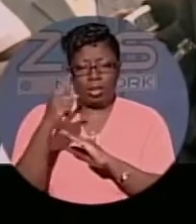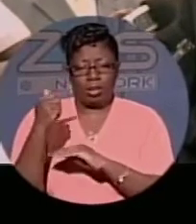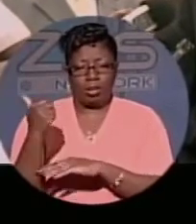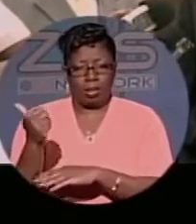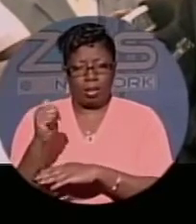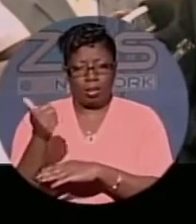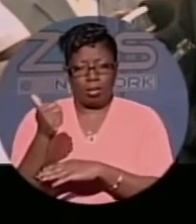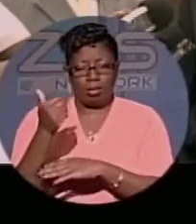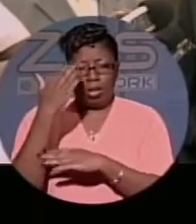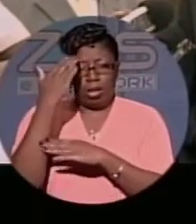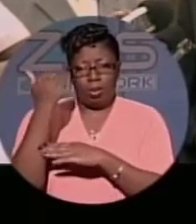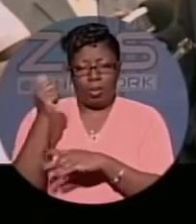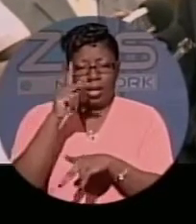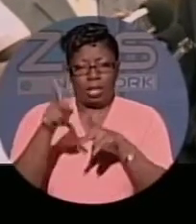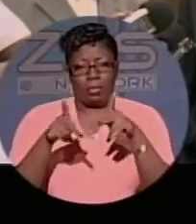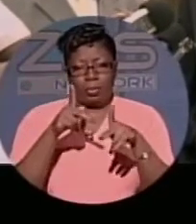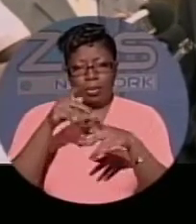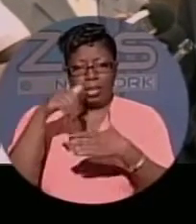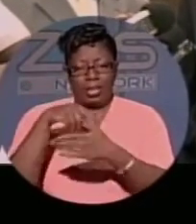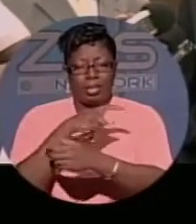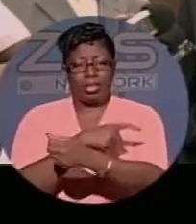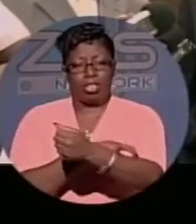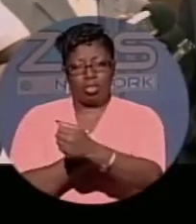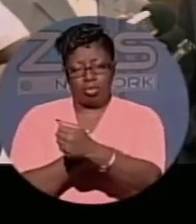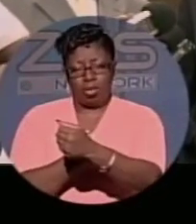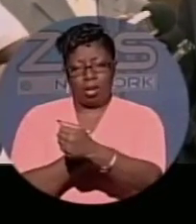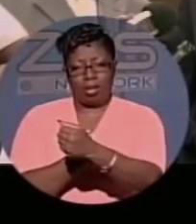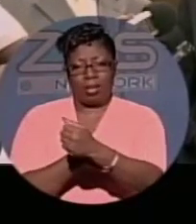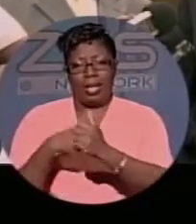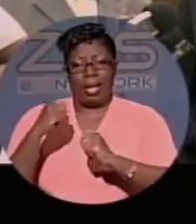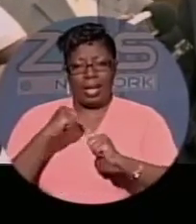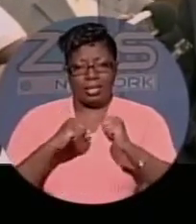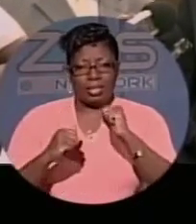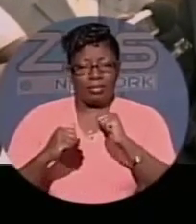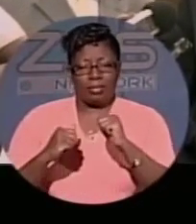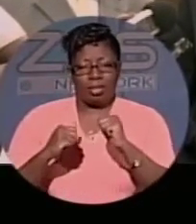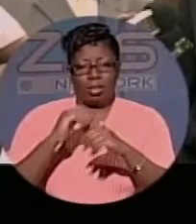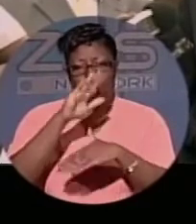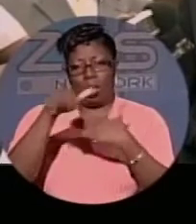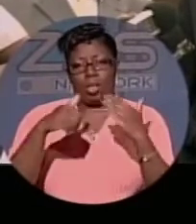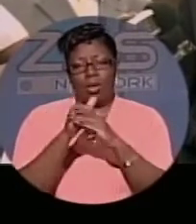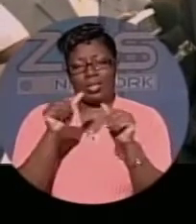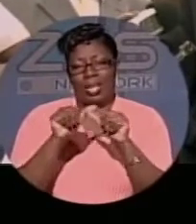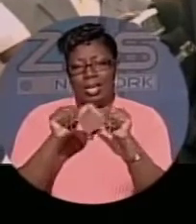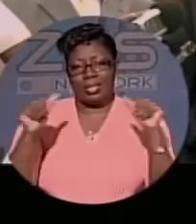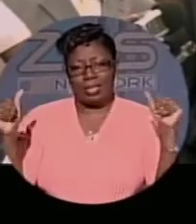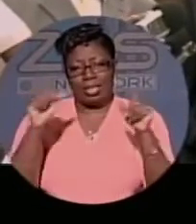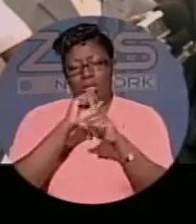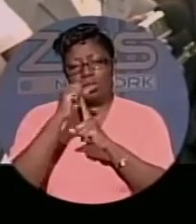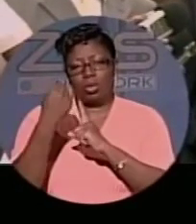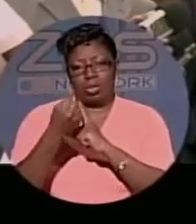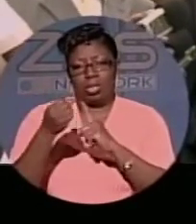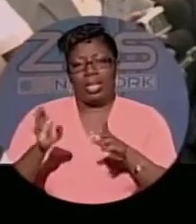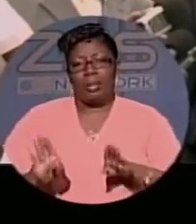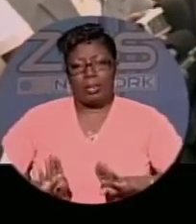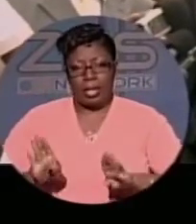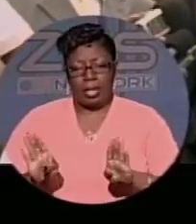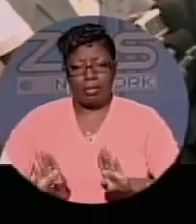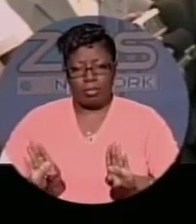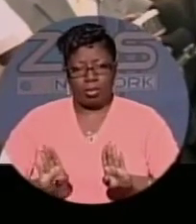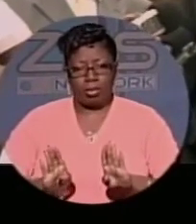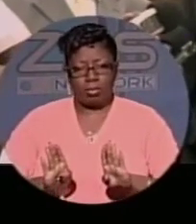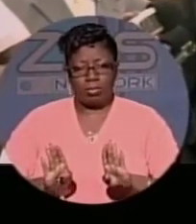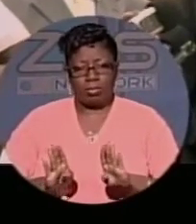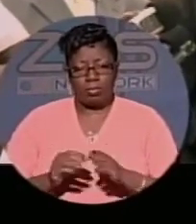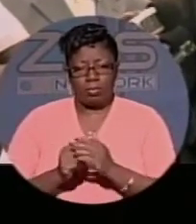why people are engaged in drug activity, all of those antisocial behaviors. The only way you can resolve it is by a